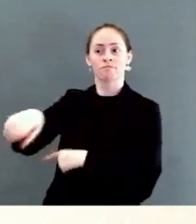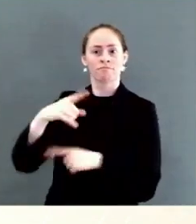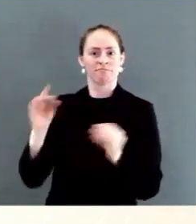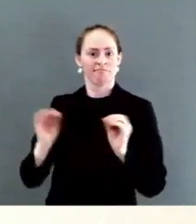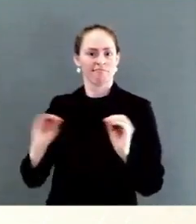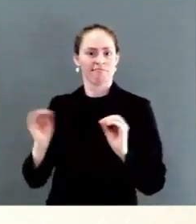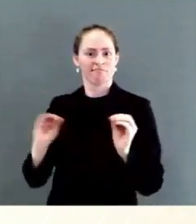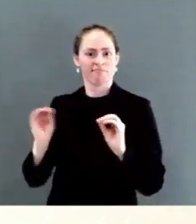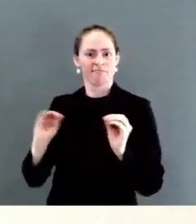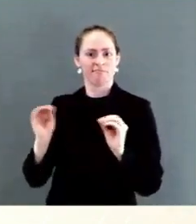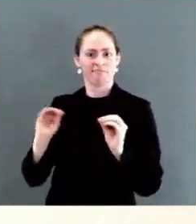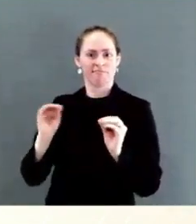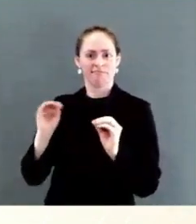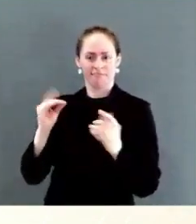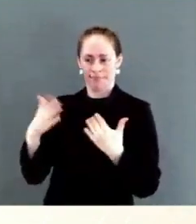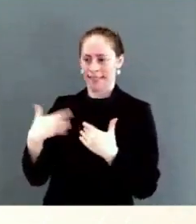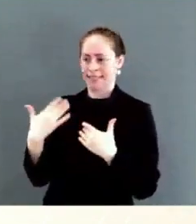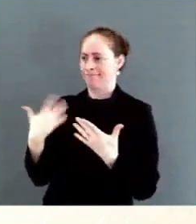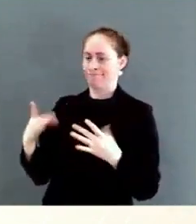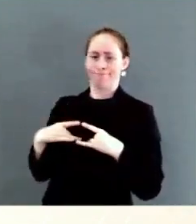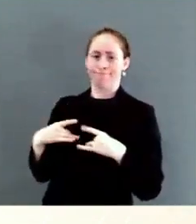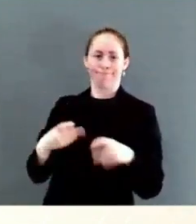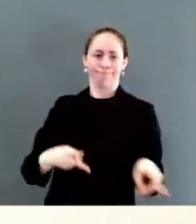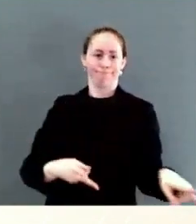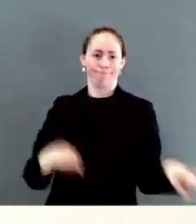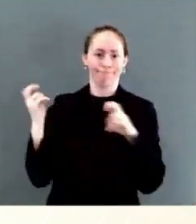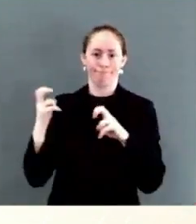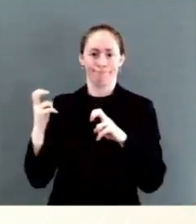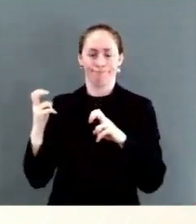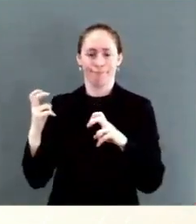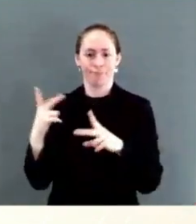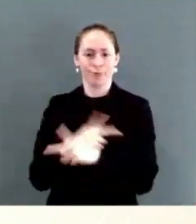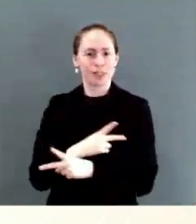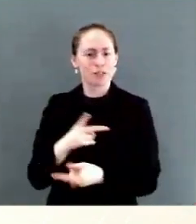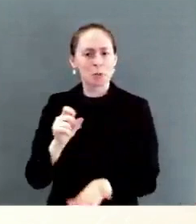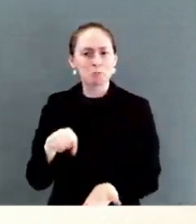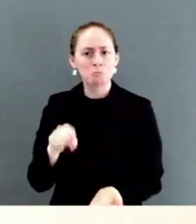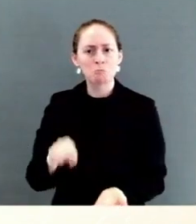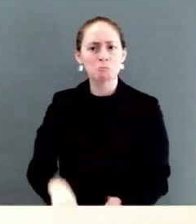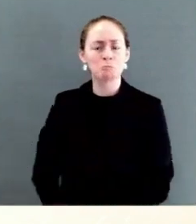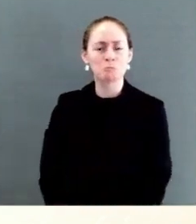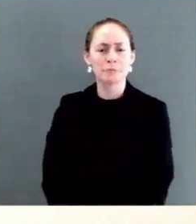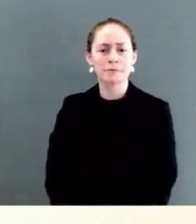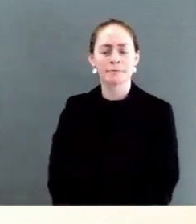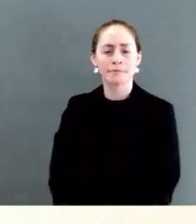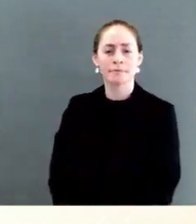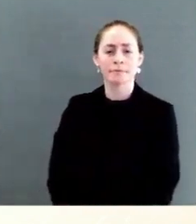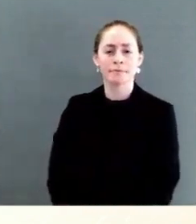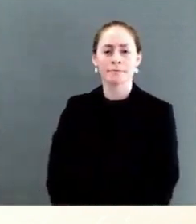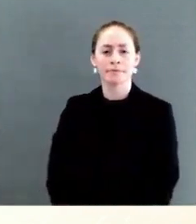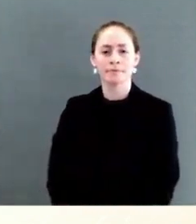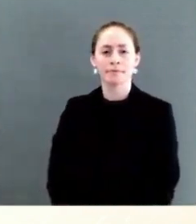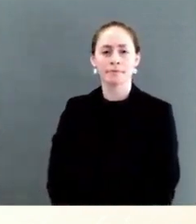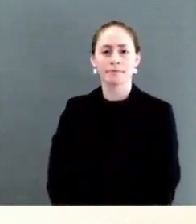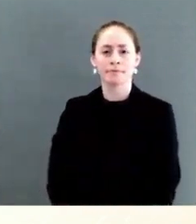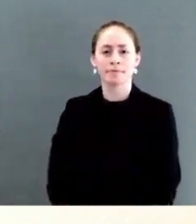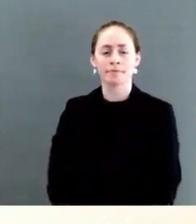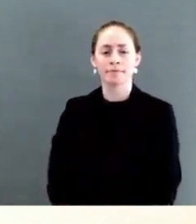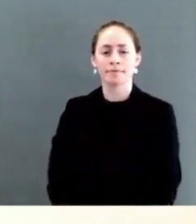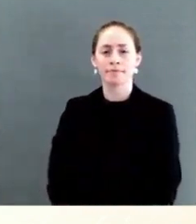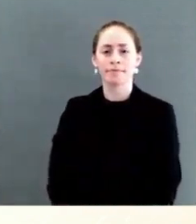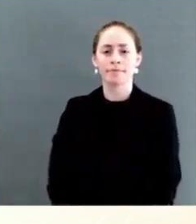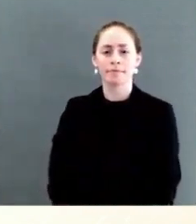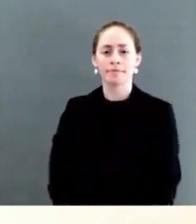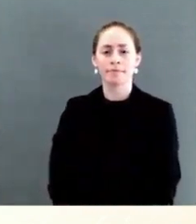The is being negotiated in the Senate still, including the SALT deduction, the President has said he wouldn't sign